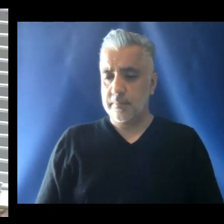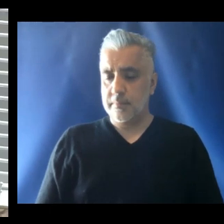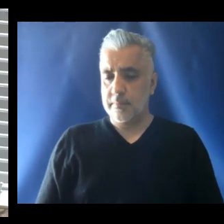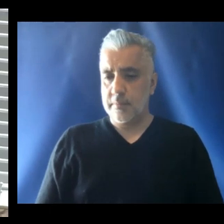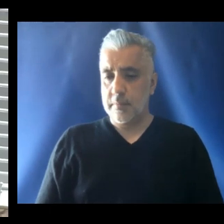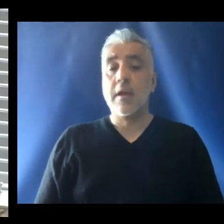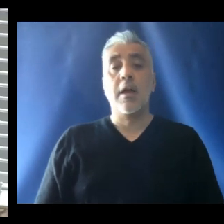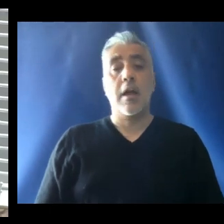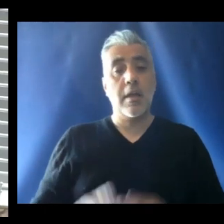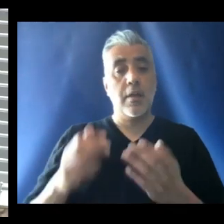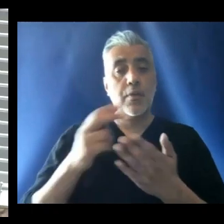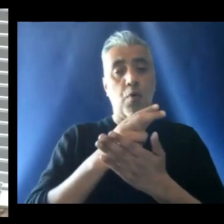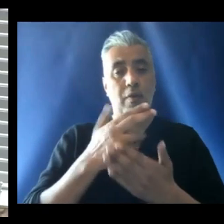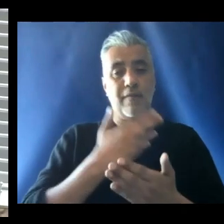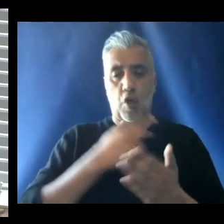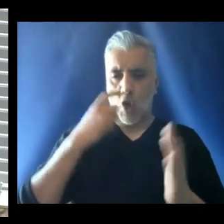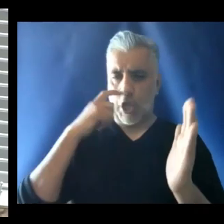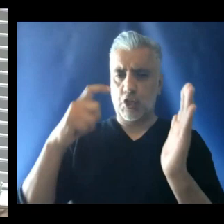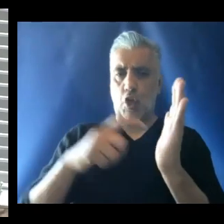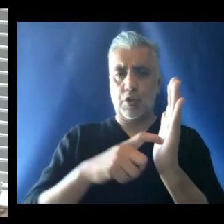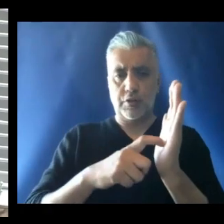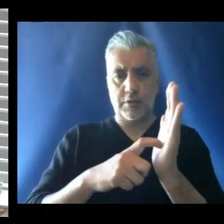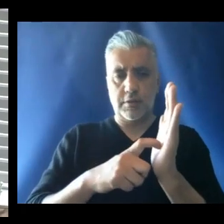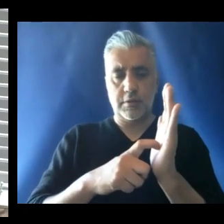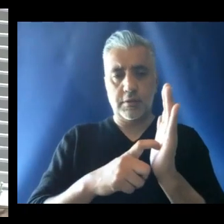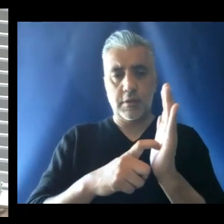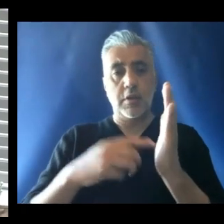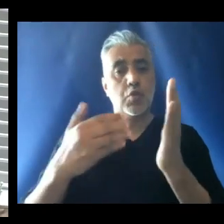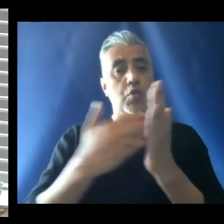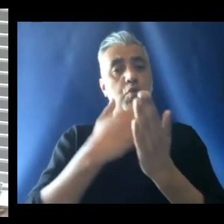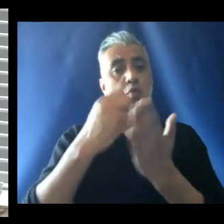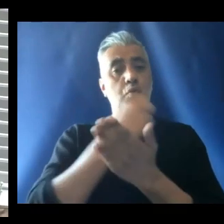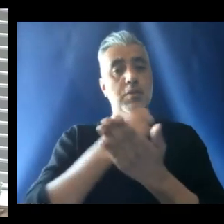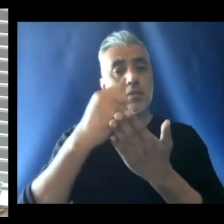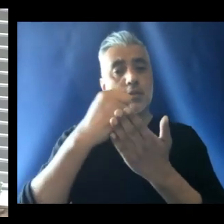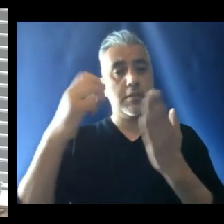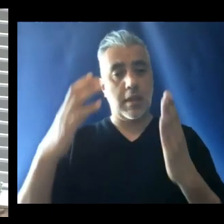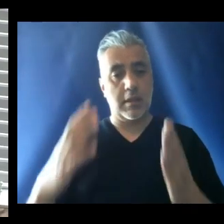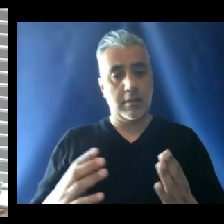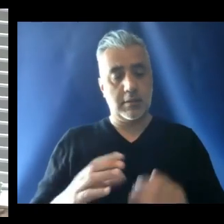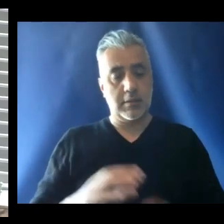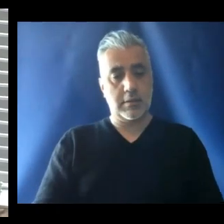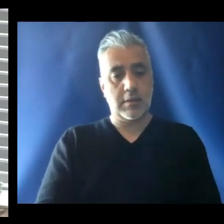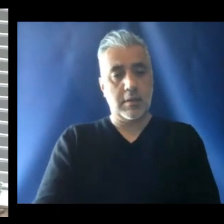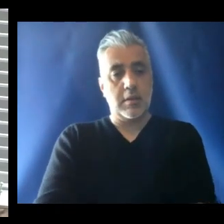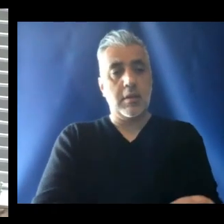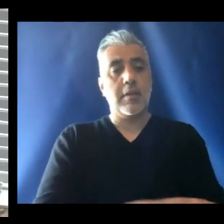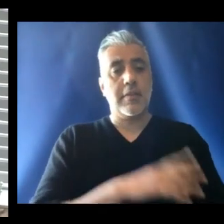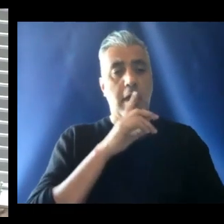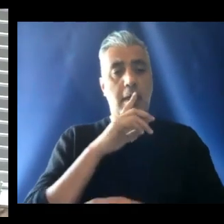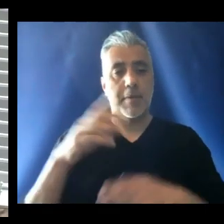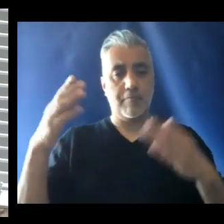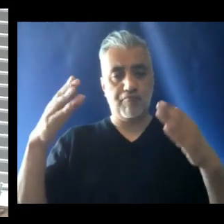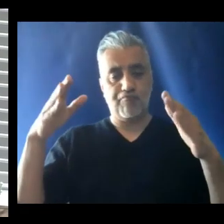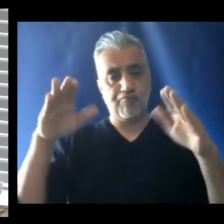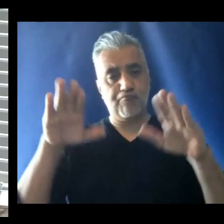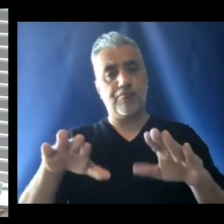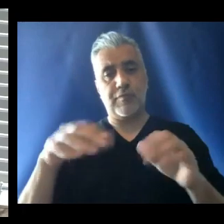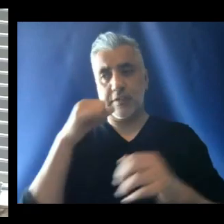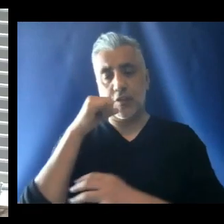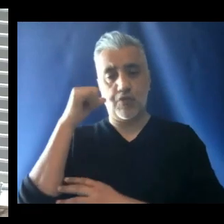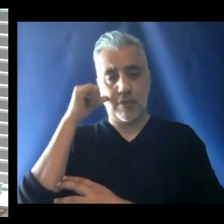and the Holy Father acknowledging the new saints that we have who were canonized yesterday.